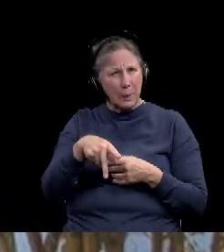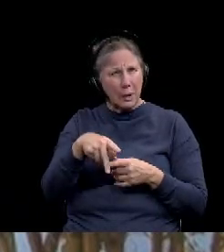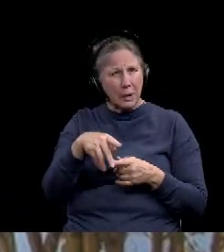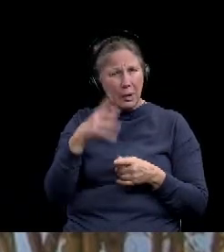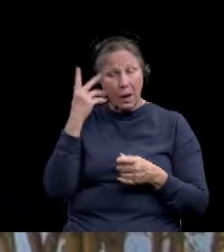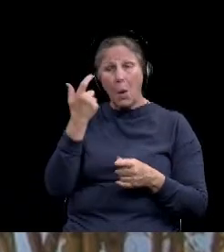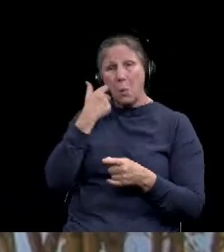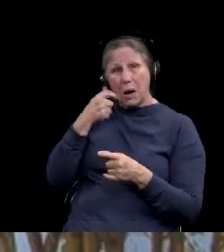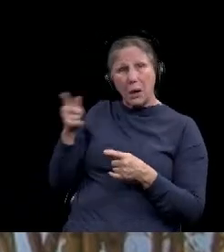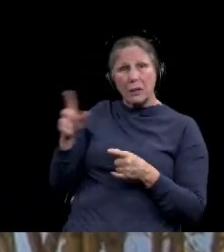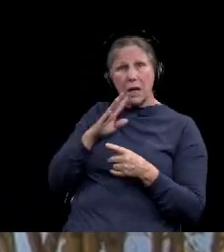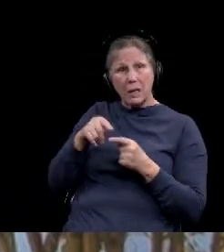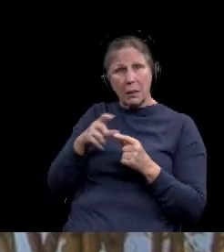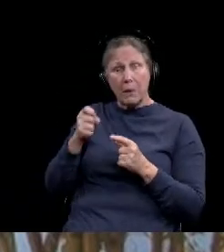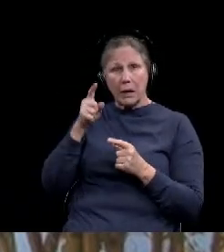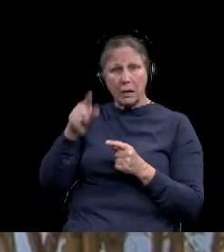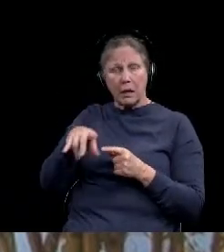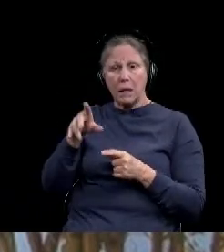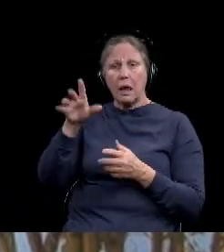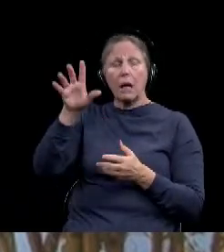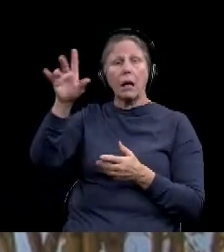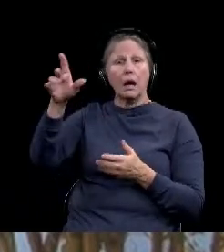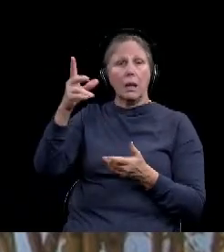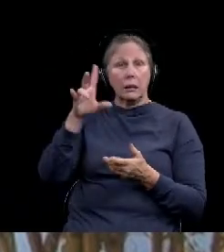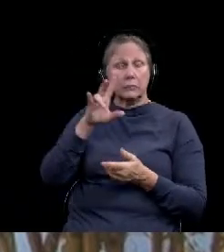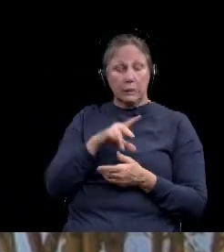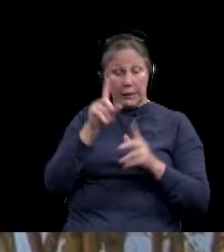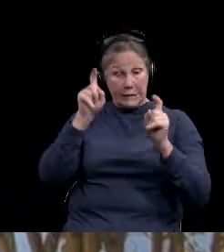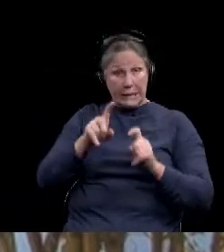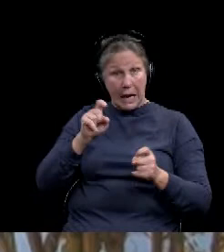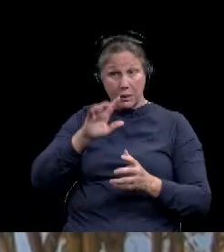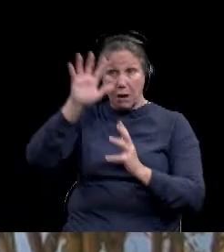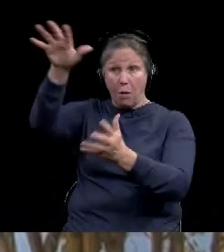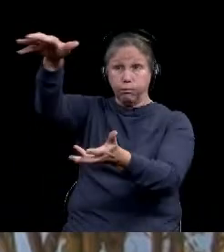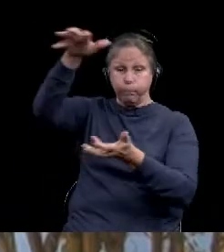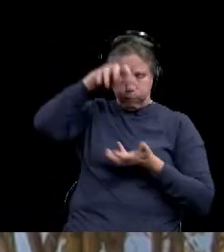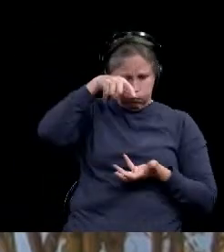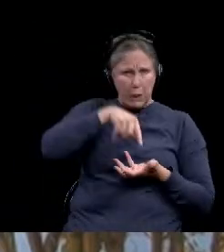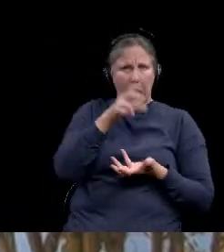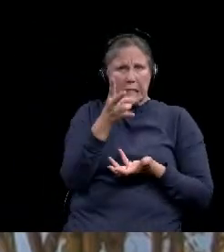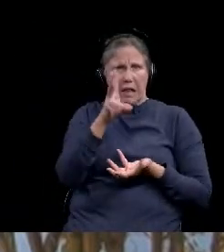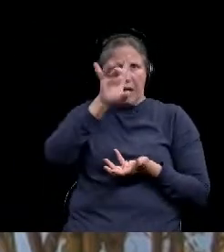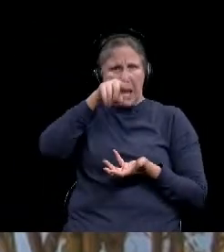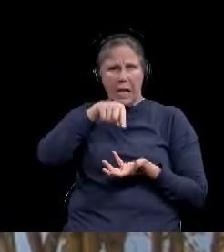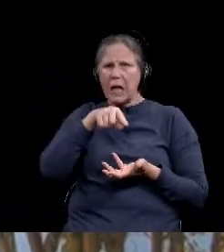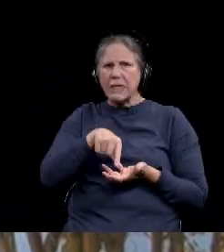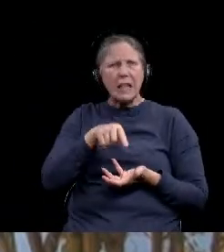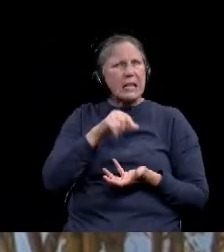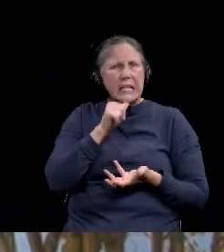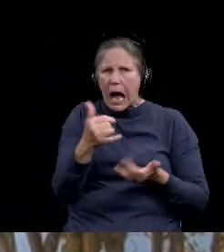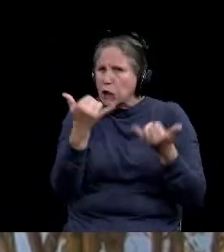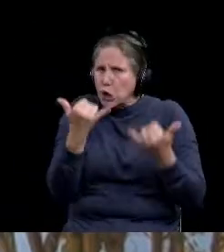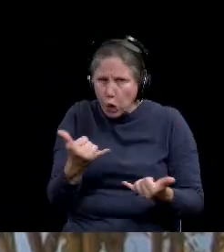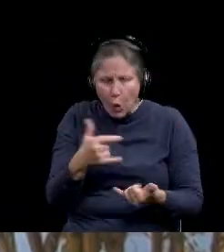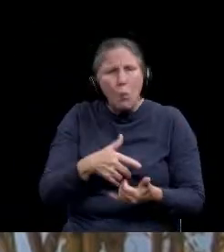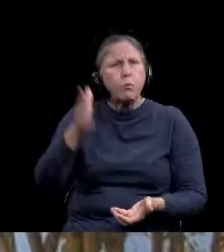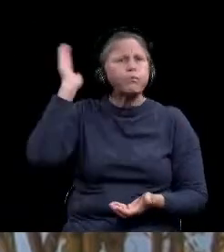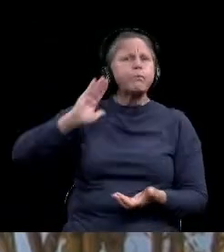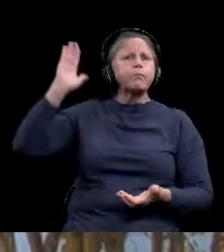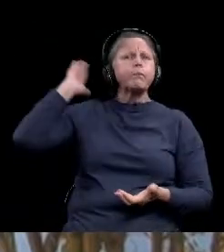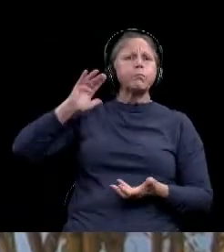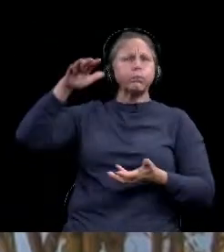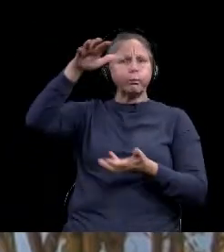We received 78 positive test results today that were old. They